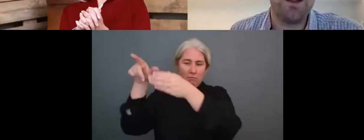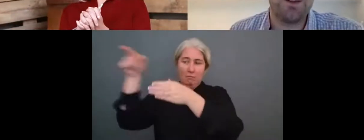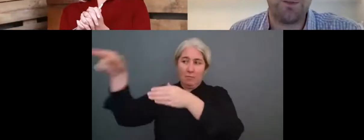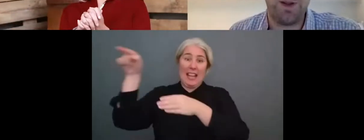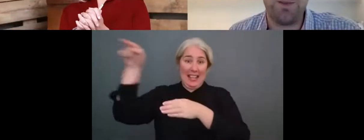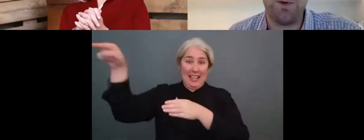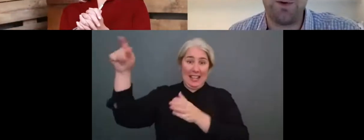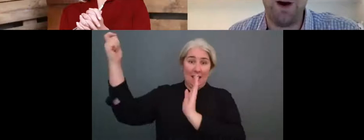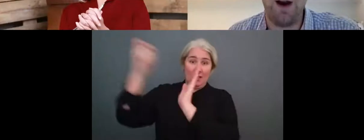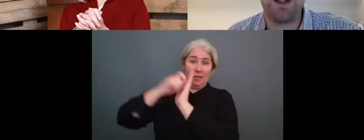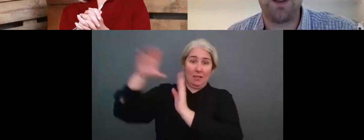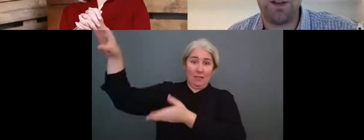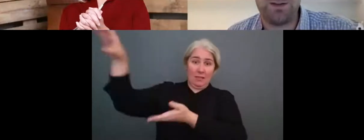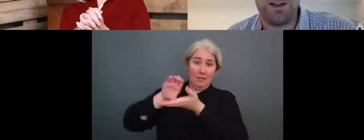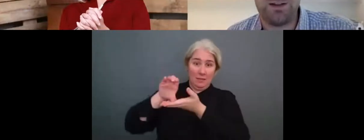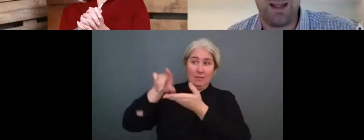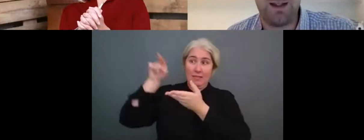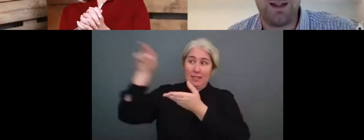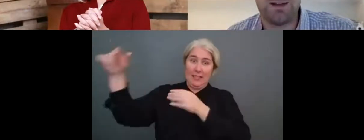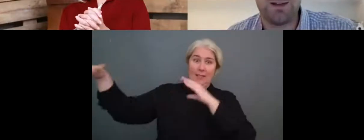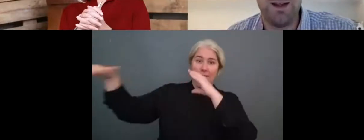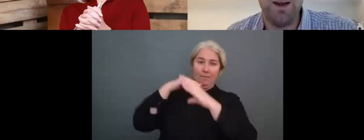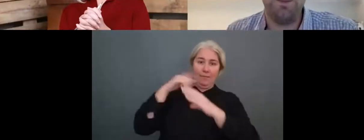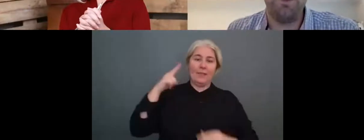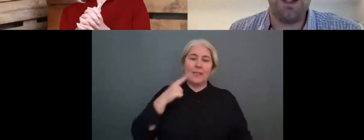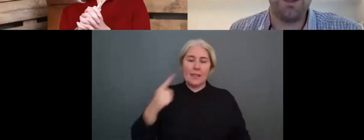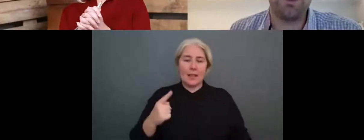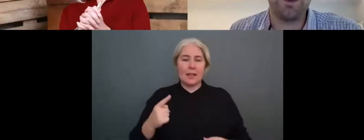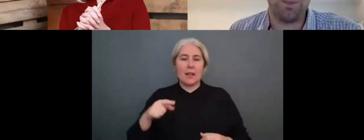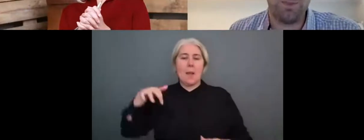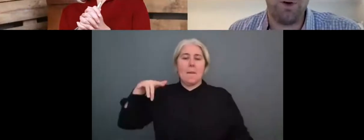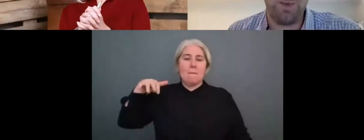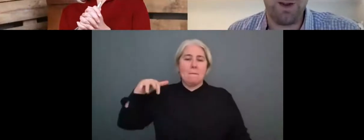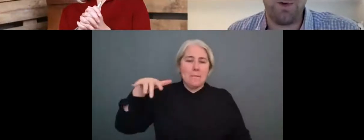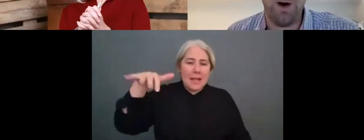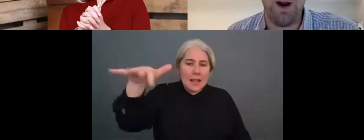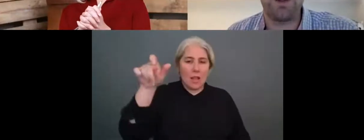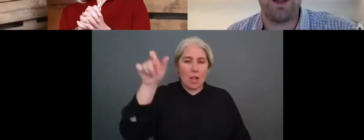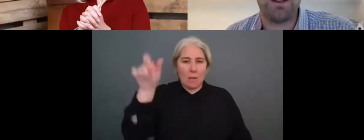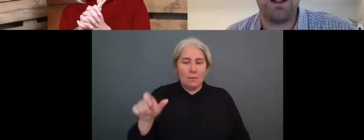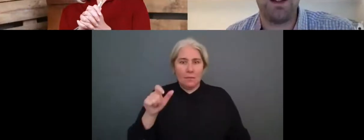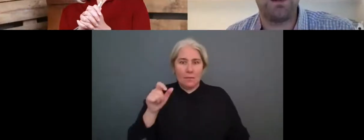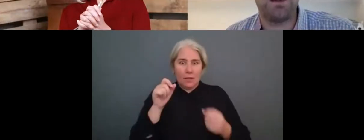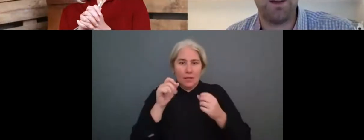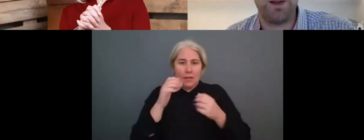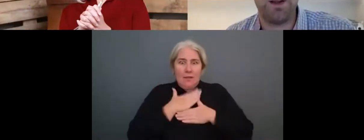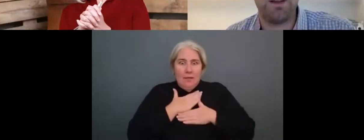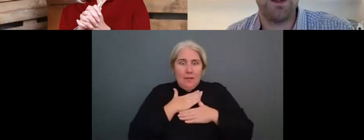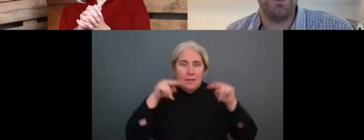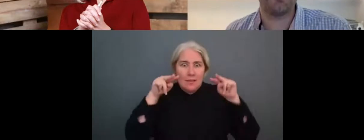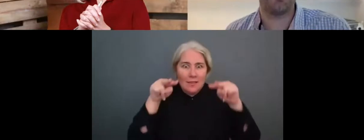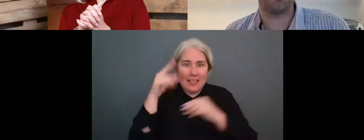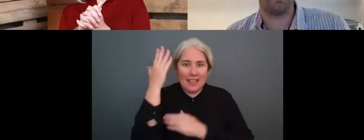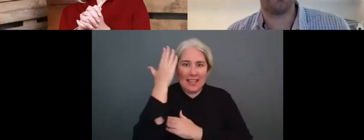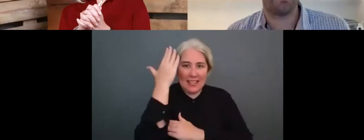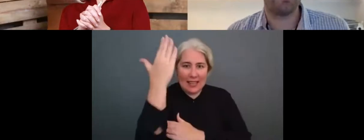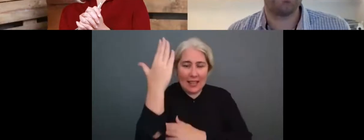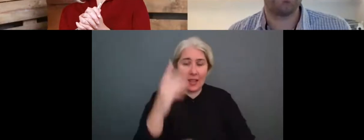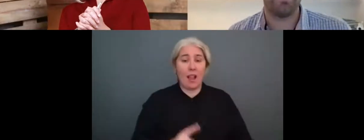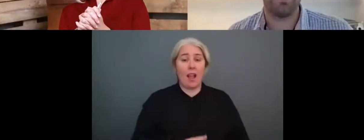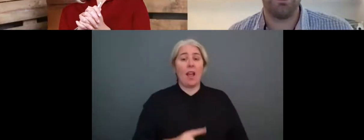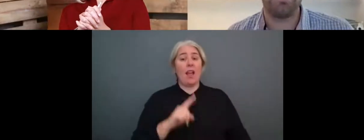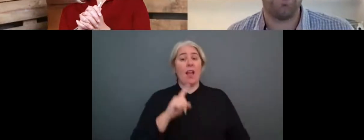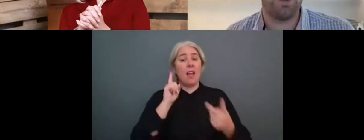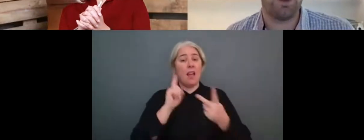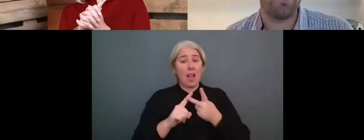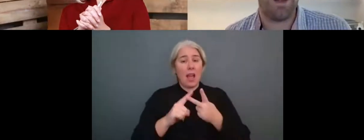millions of people are interested in sailing. Billions of people are interested in sustainability. So actually what we're starting